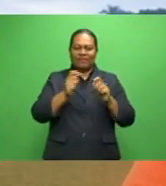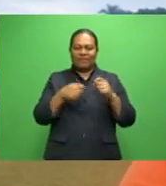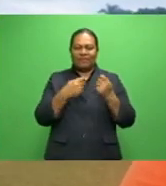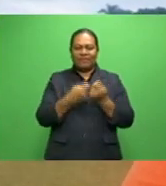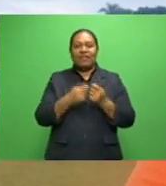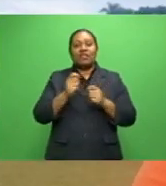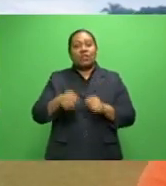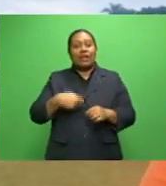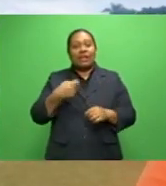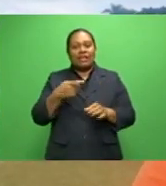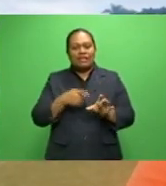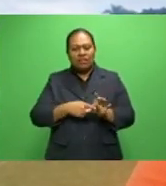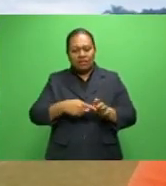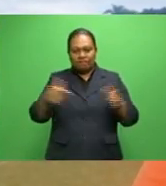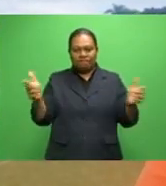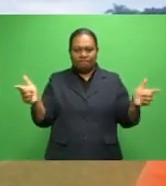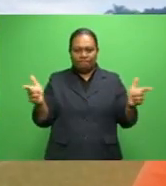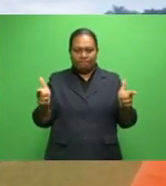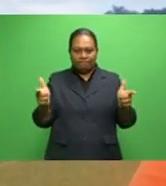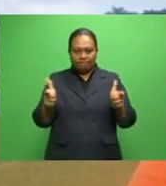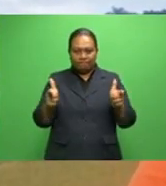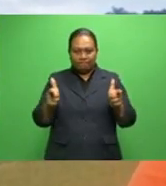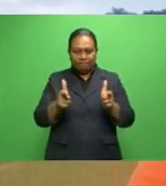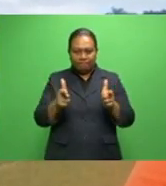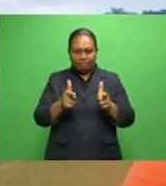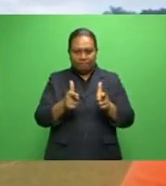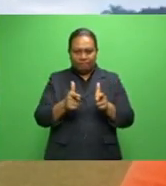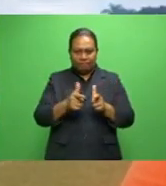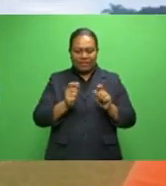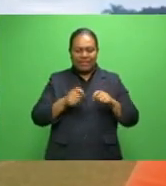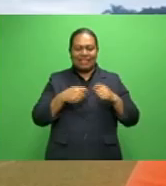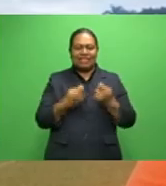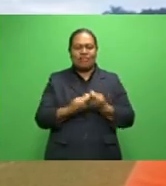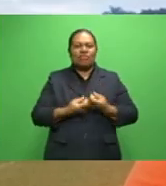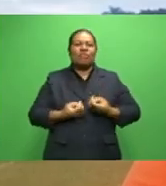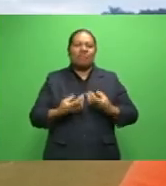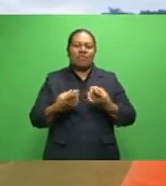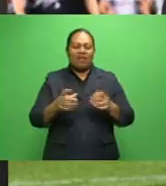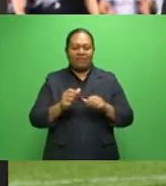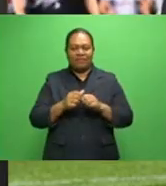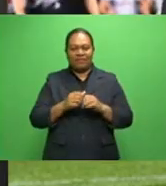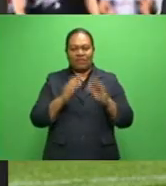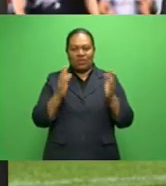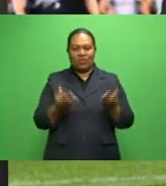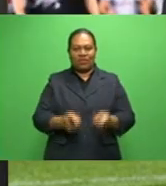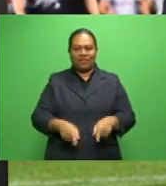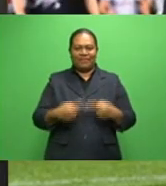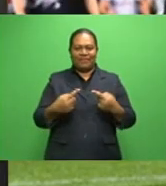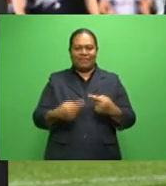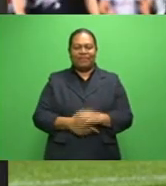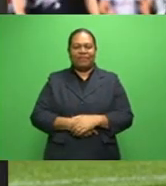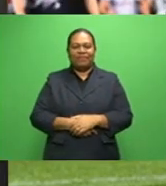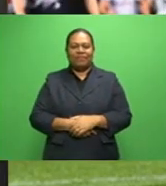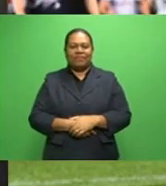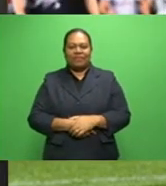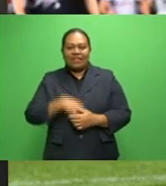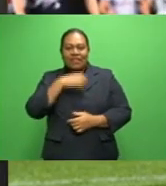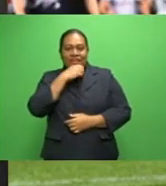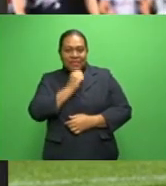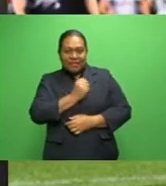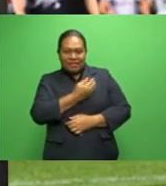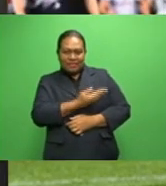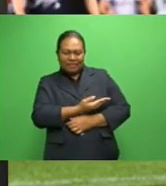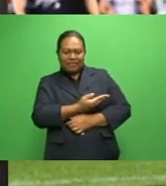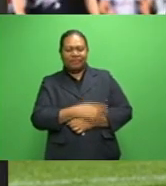move towards minimizing cutting down on that squad to prepare for the tournaments next year. Kuliasi Vunivalu and the